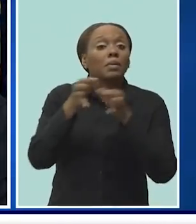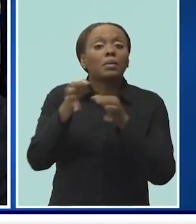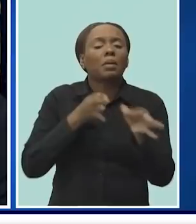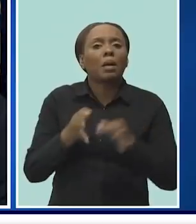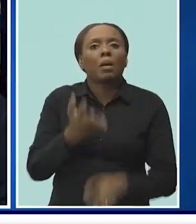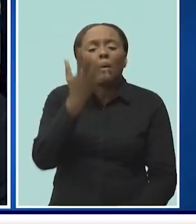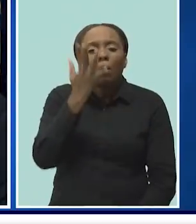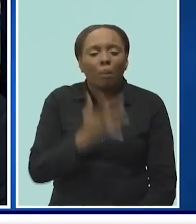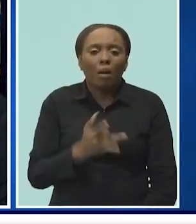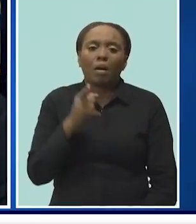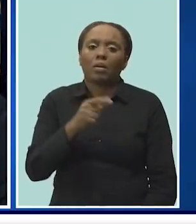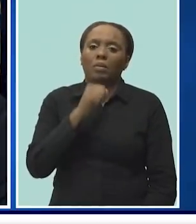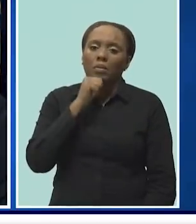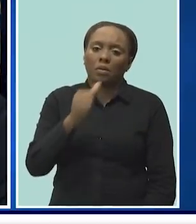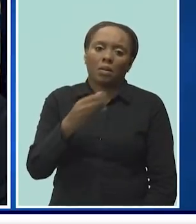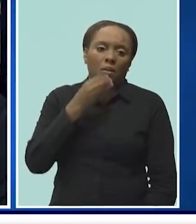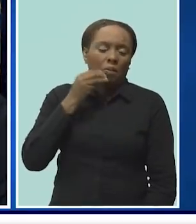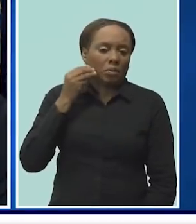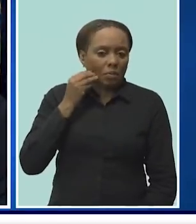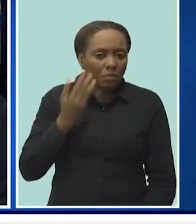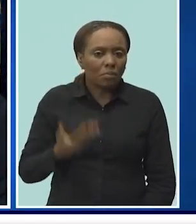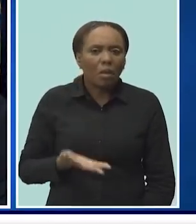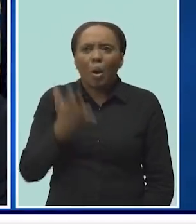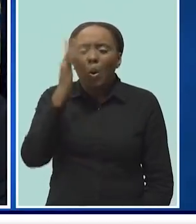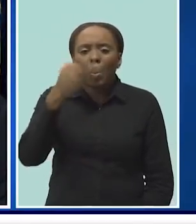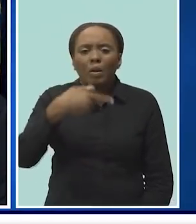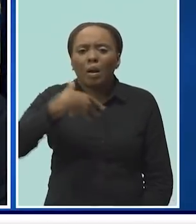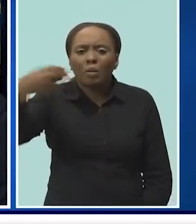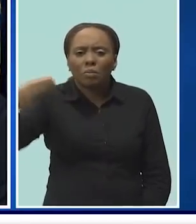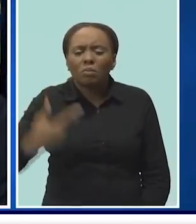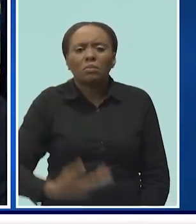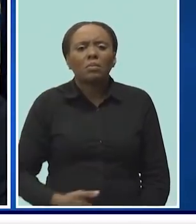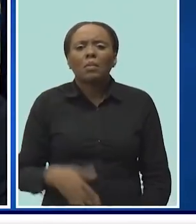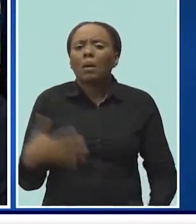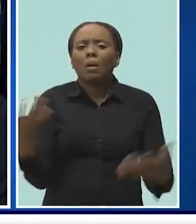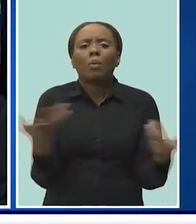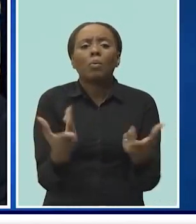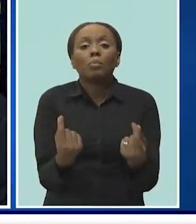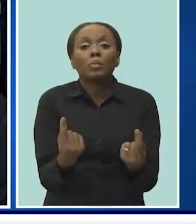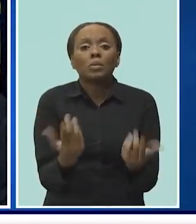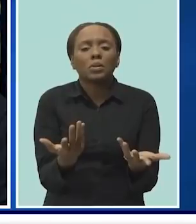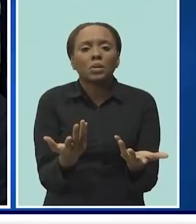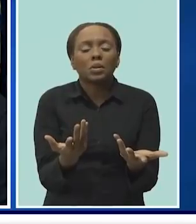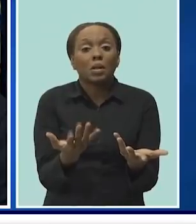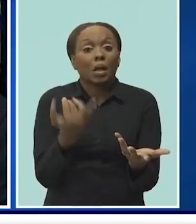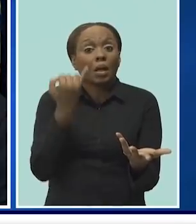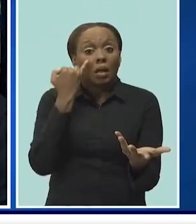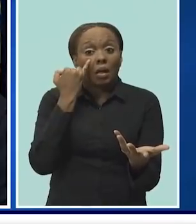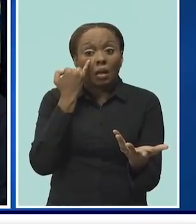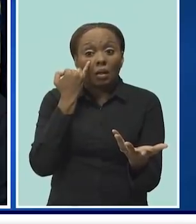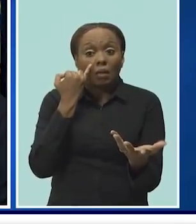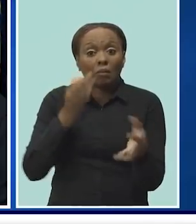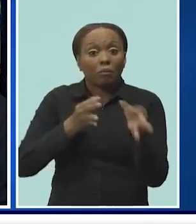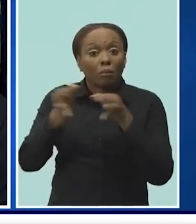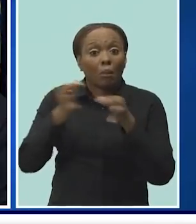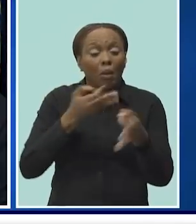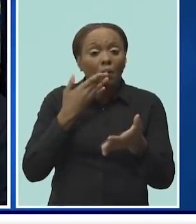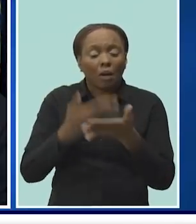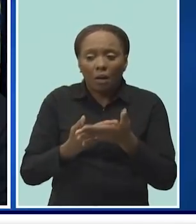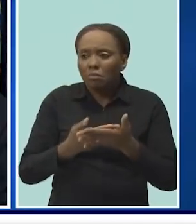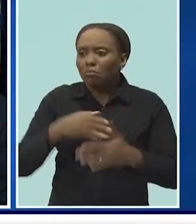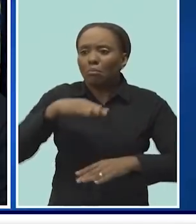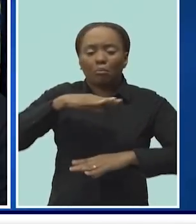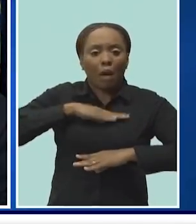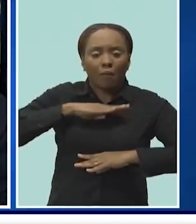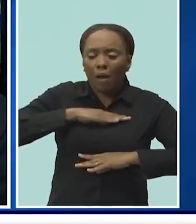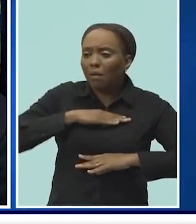to them why you are outdoors. What is your business? If you're able to establish satisfactorily that you are engaged